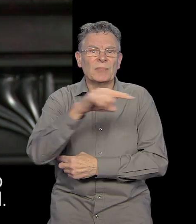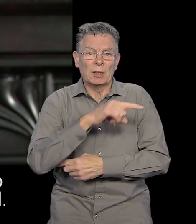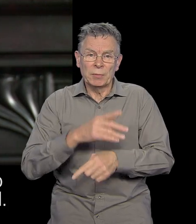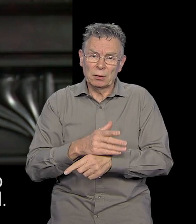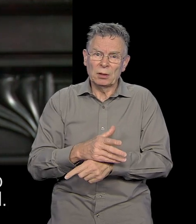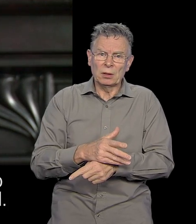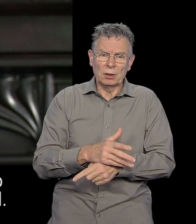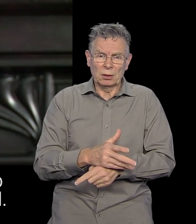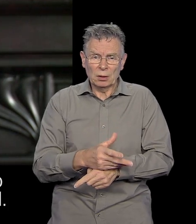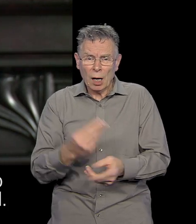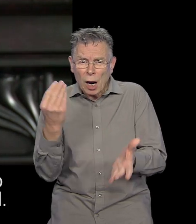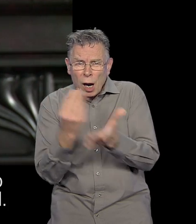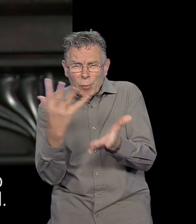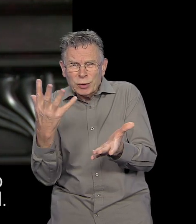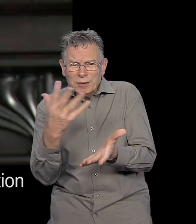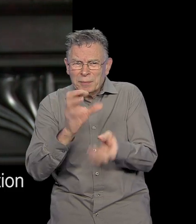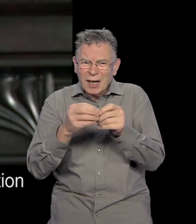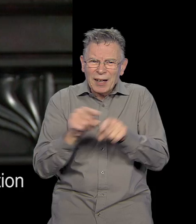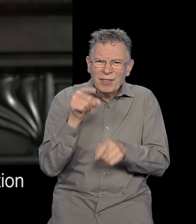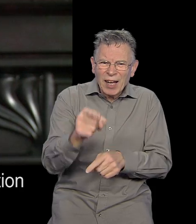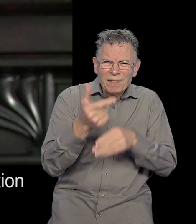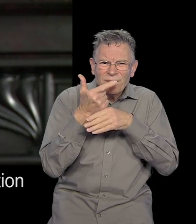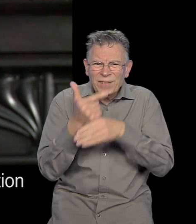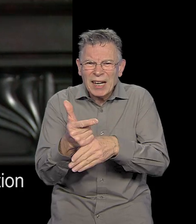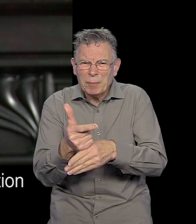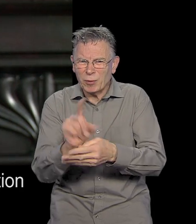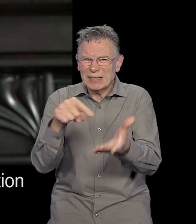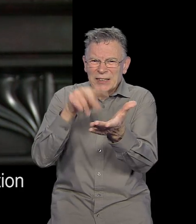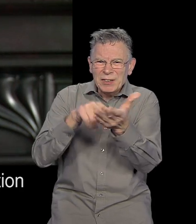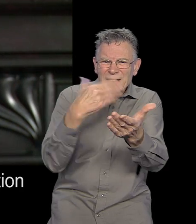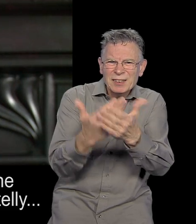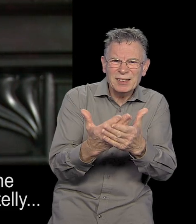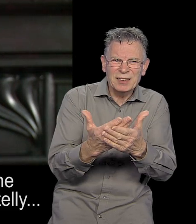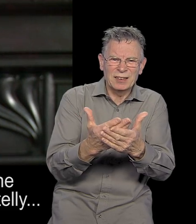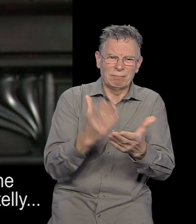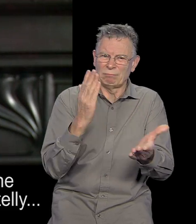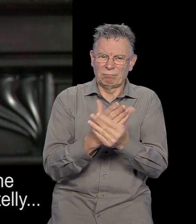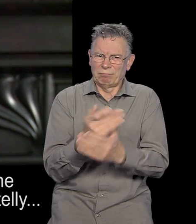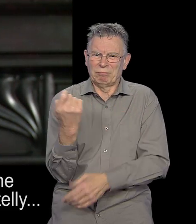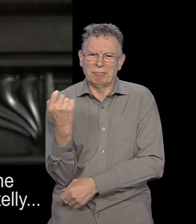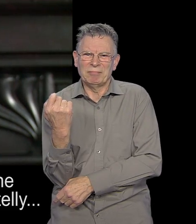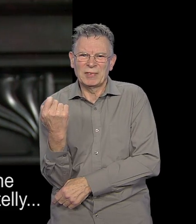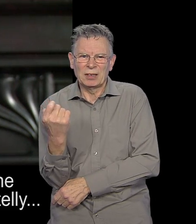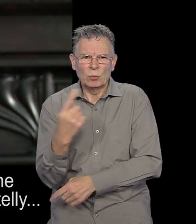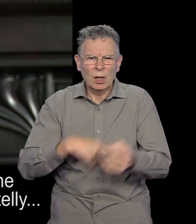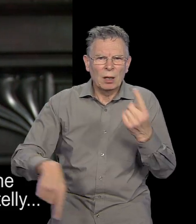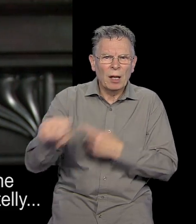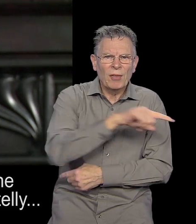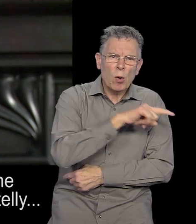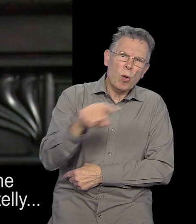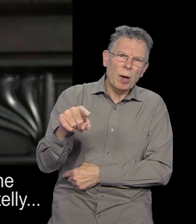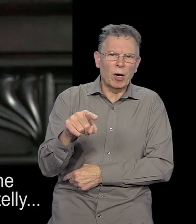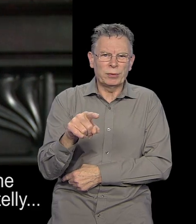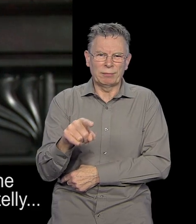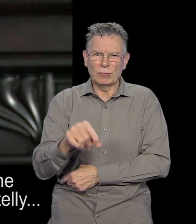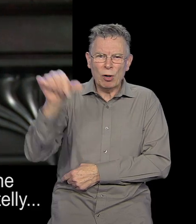big deal you know it's just let people how about a public information film I mean you know how much is it gonna cost to make one god damn